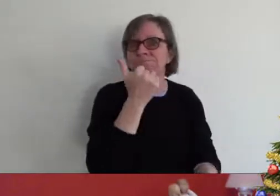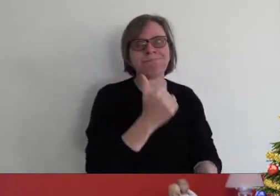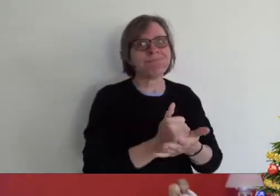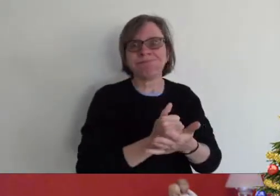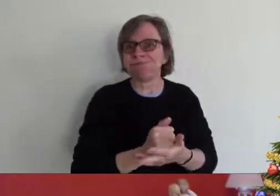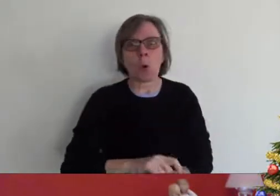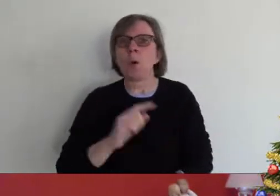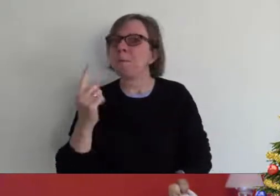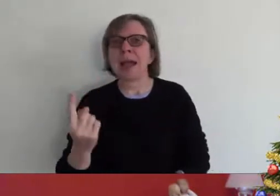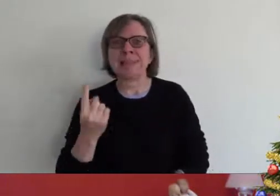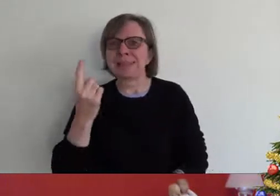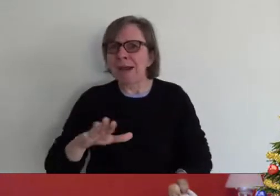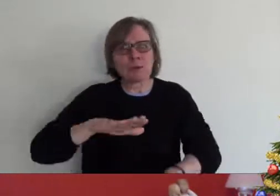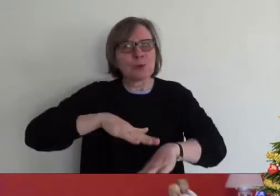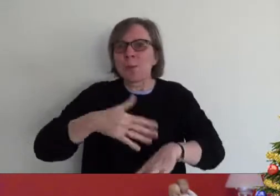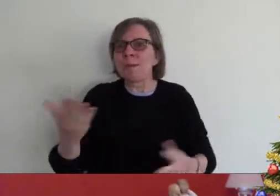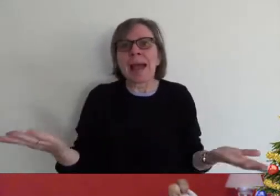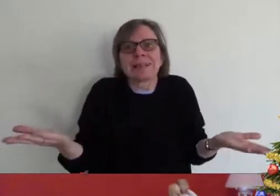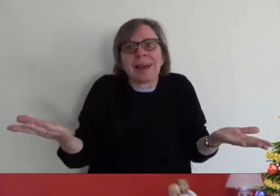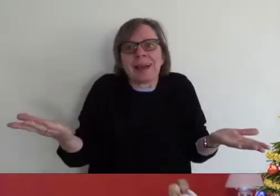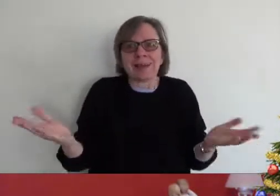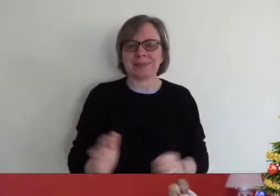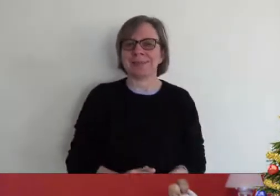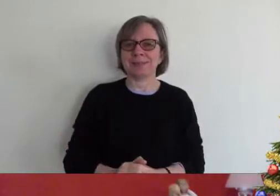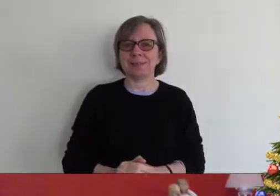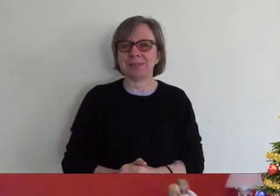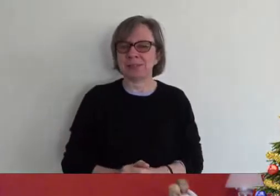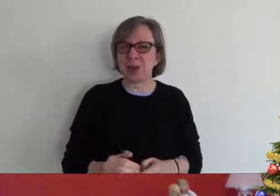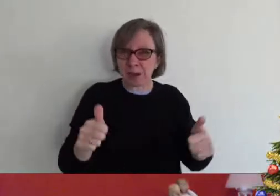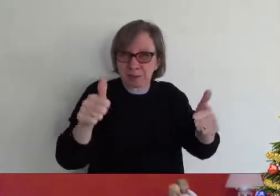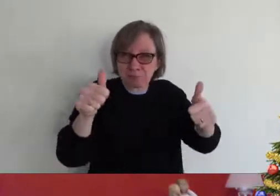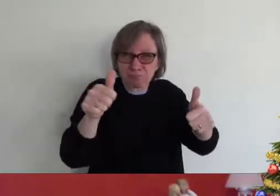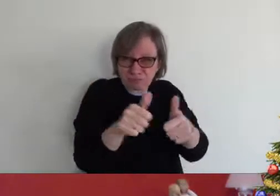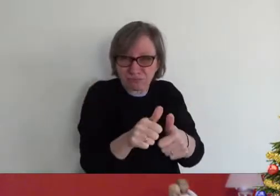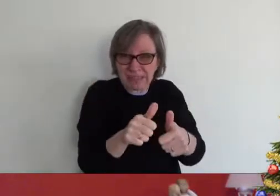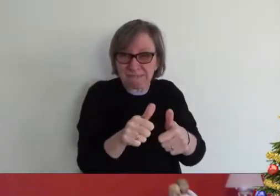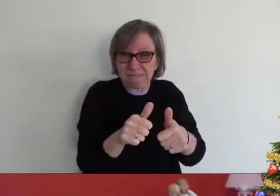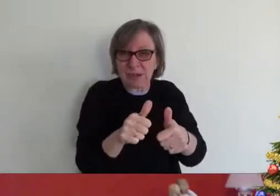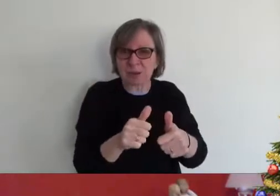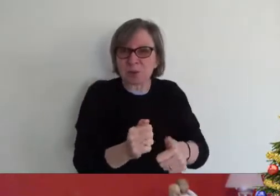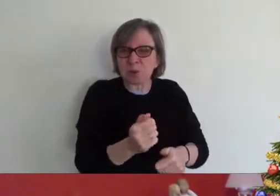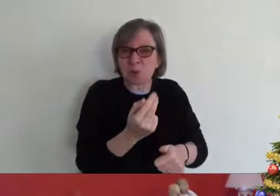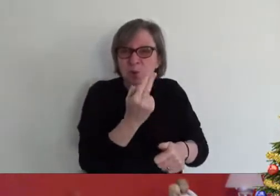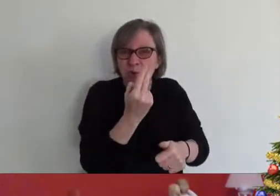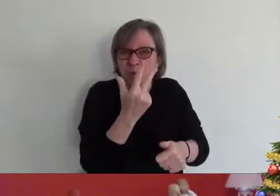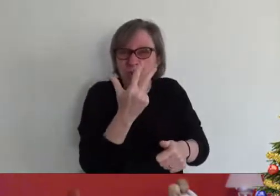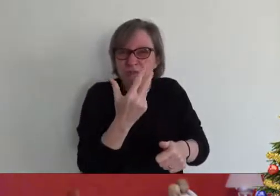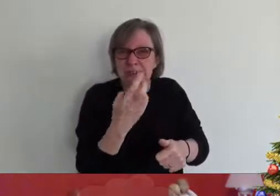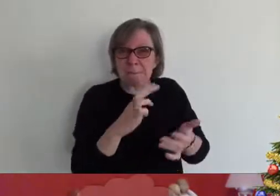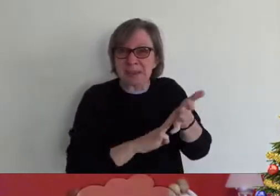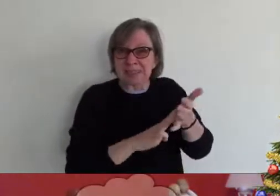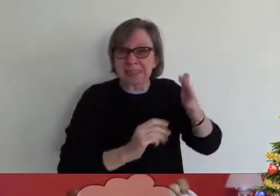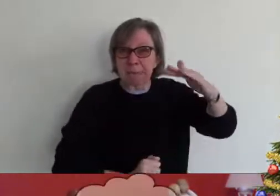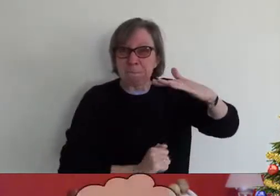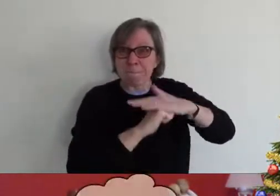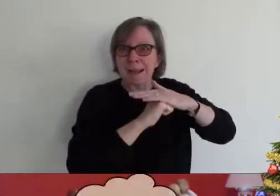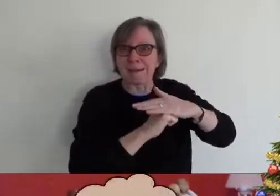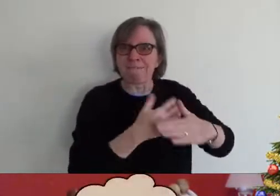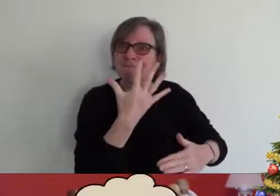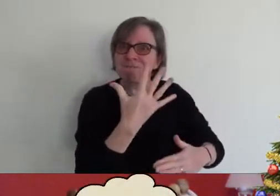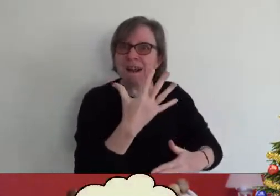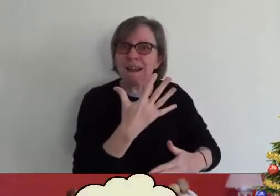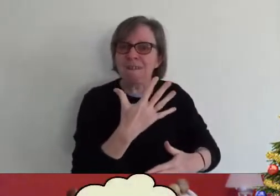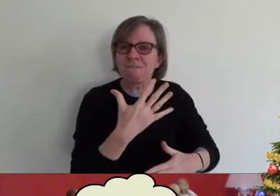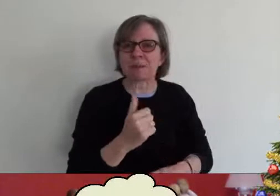to watch it on your own that's fine it'll be just a few minutes long definitely no more than five minutes long every day